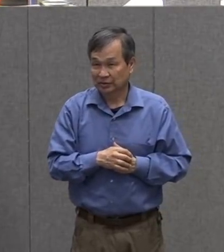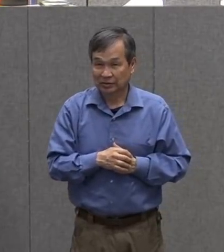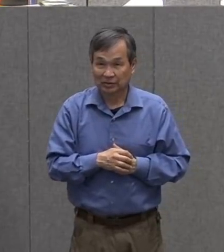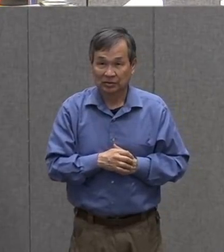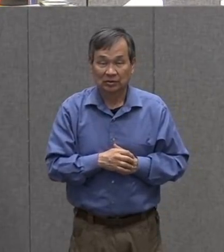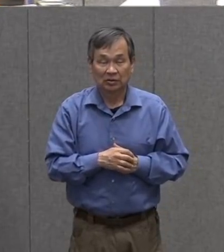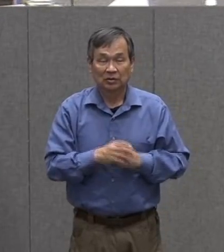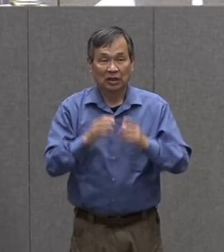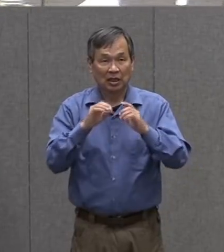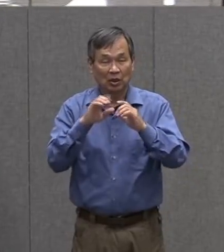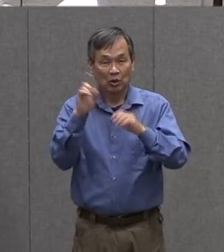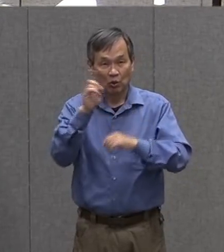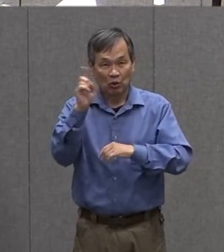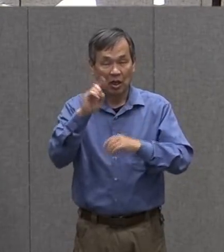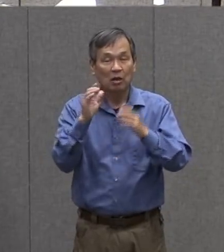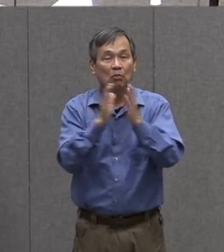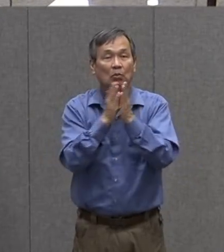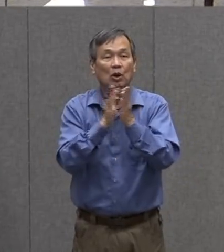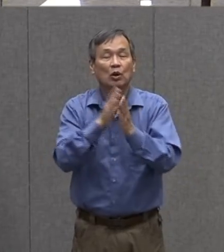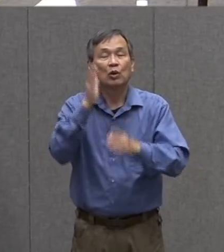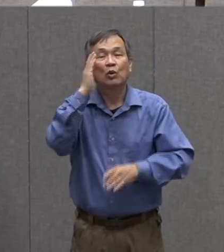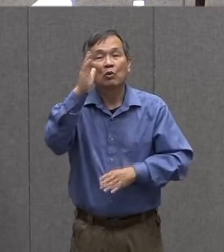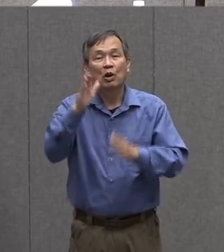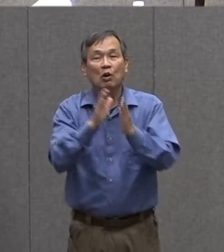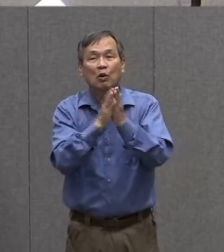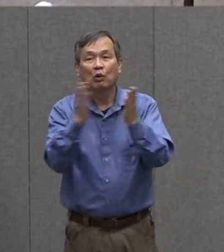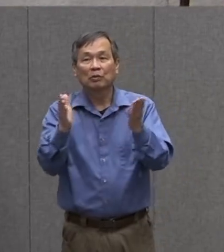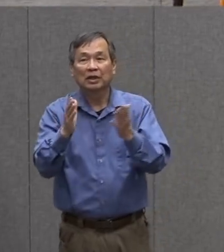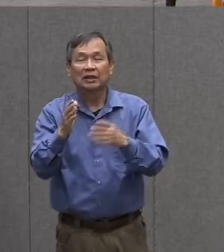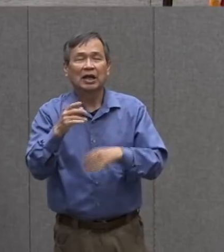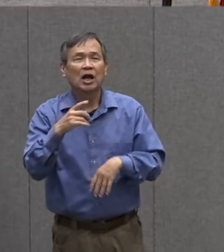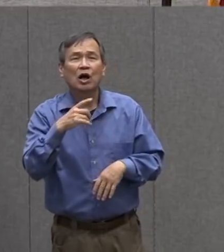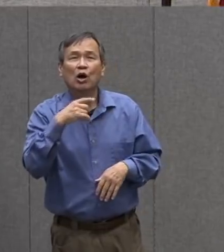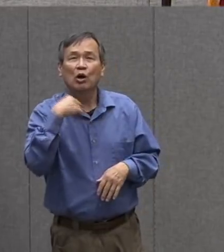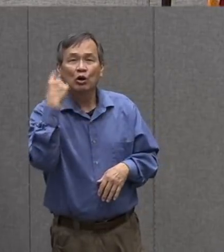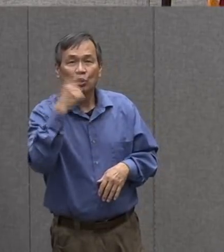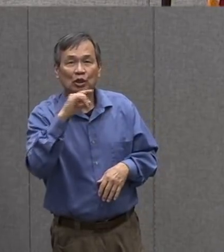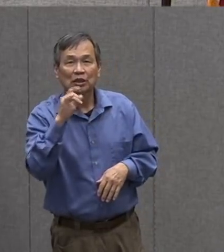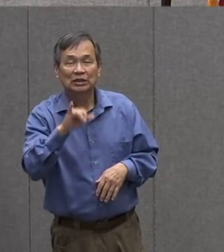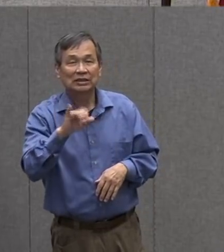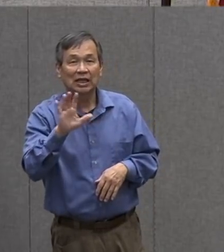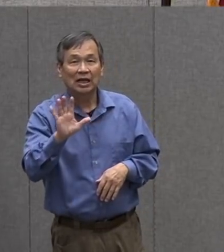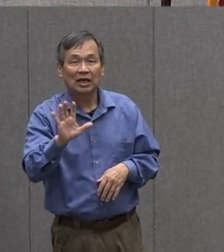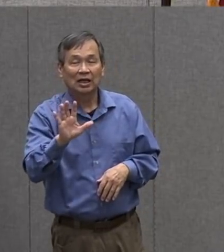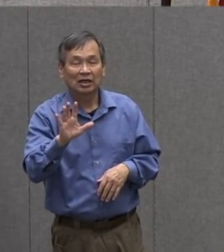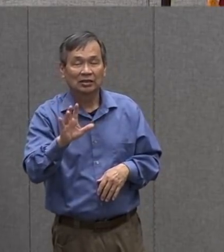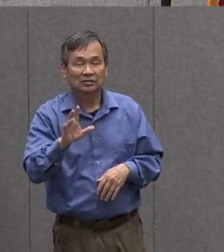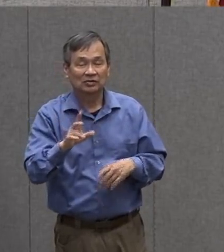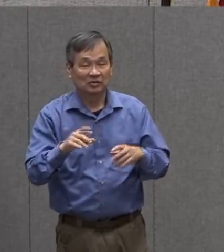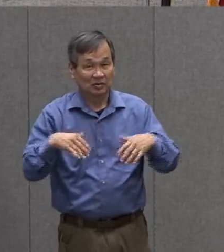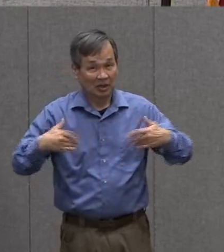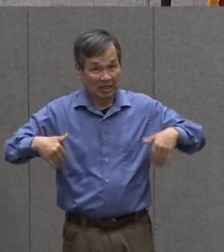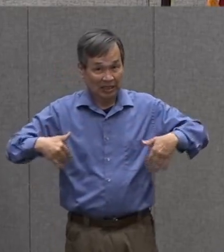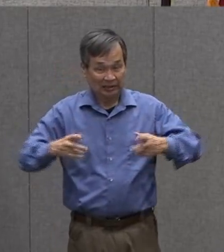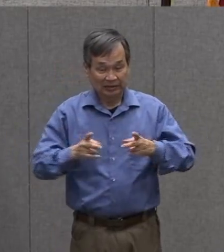opening for our book and if you want to see what this looks like before we do any cutting or tearing